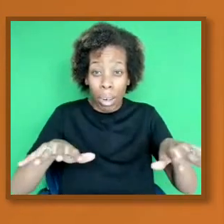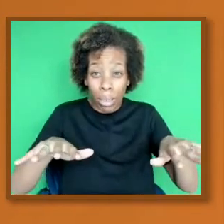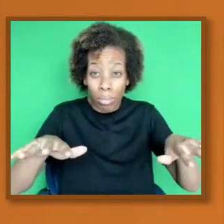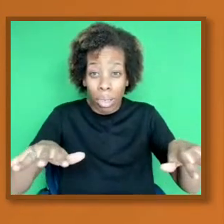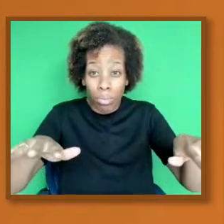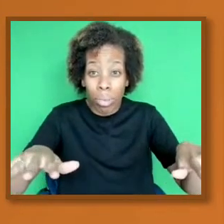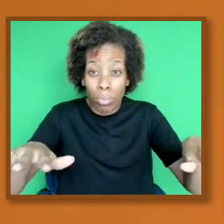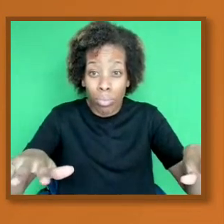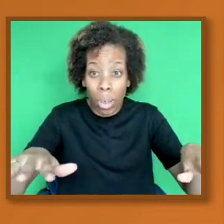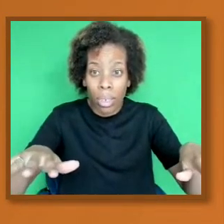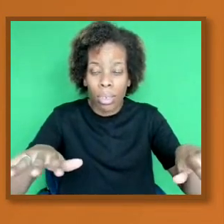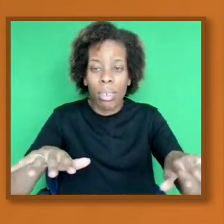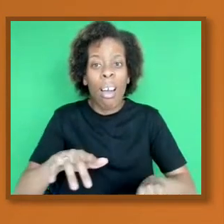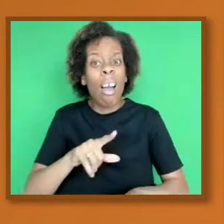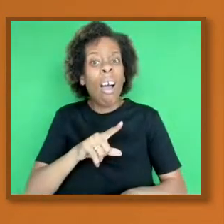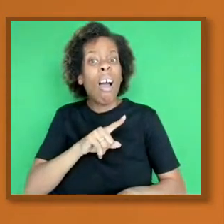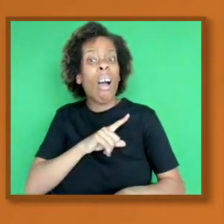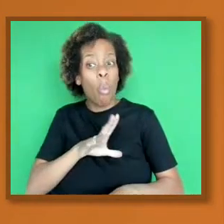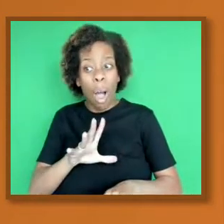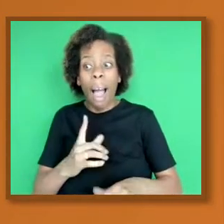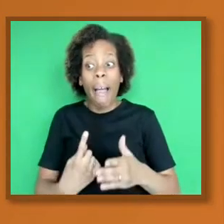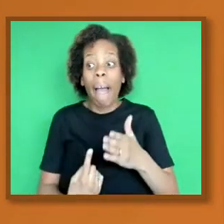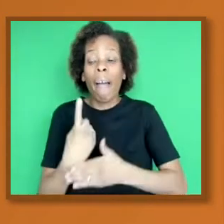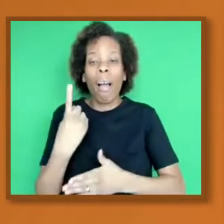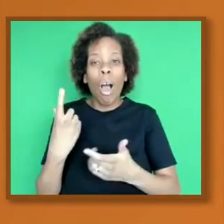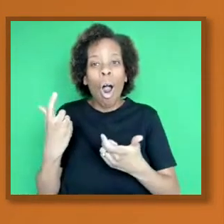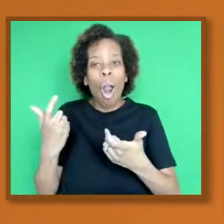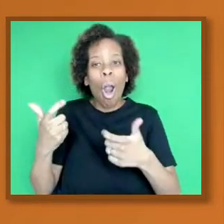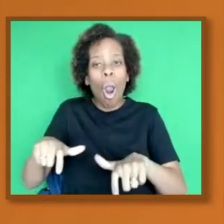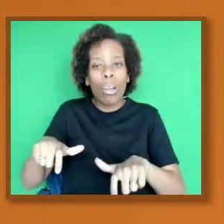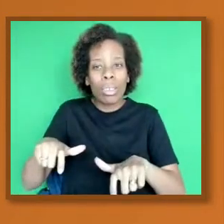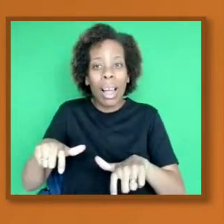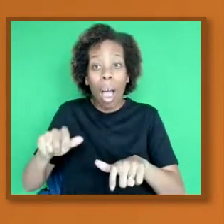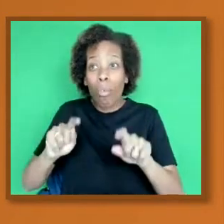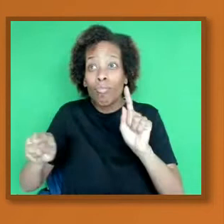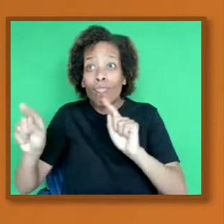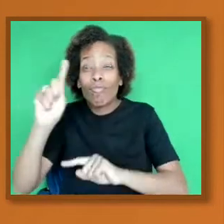around the world is the fact that is to prevent that spread of disease.